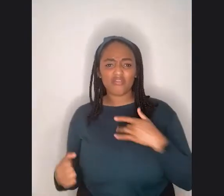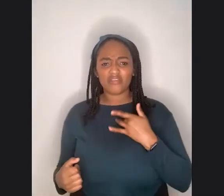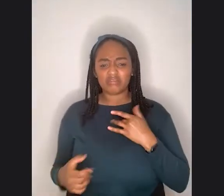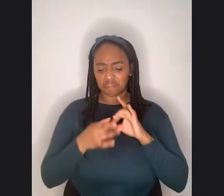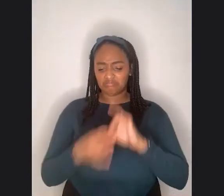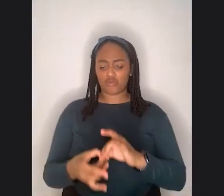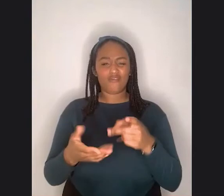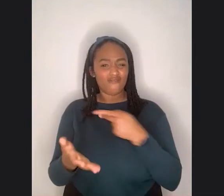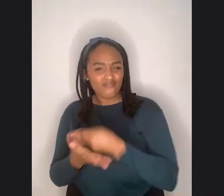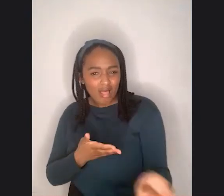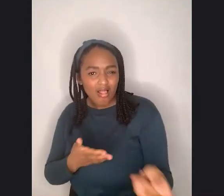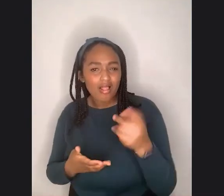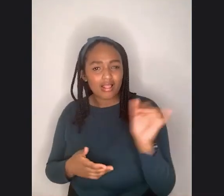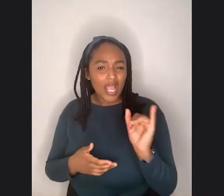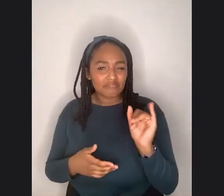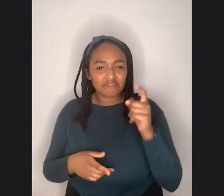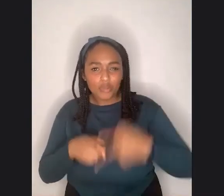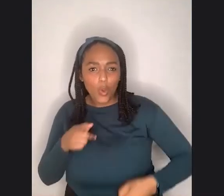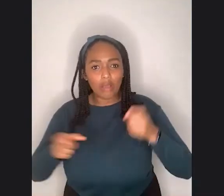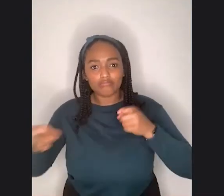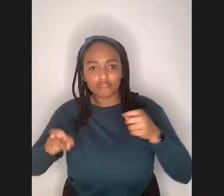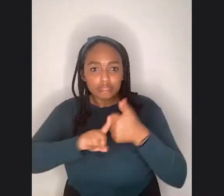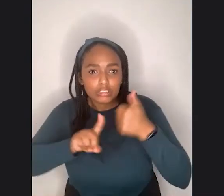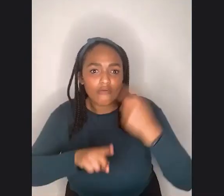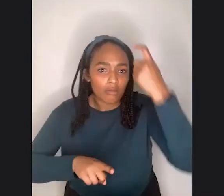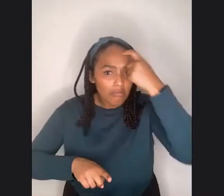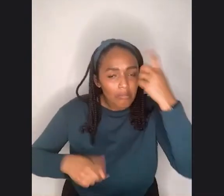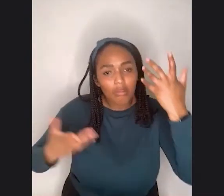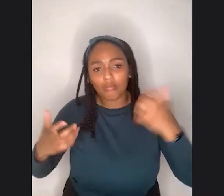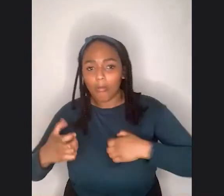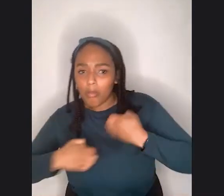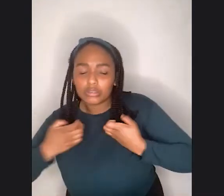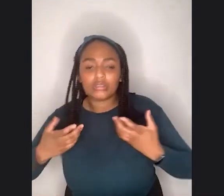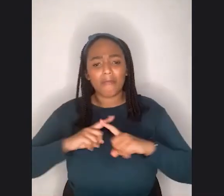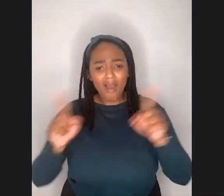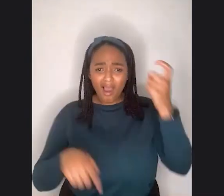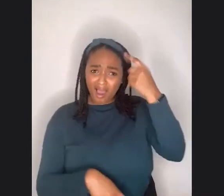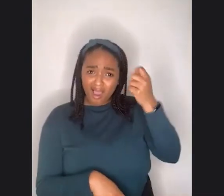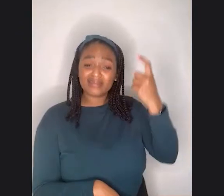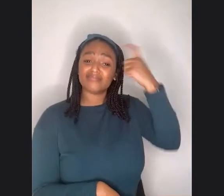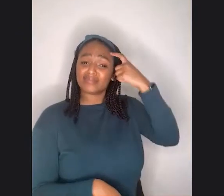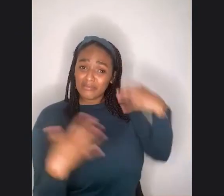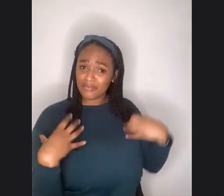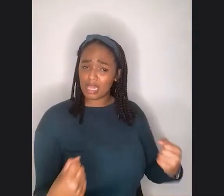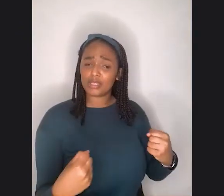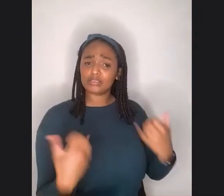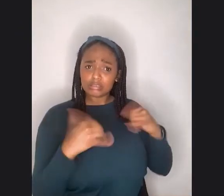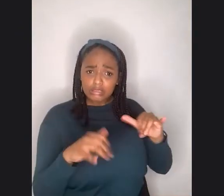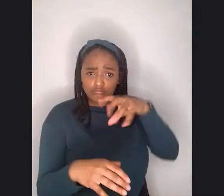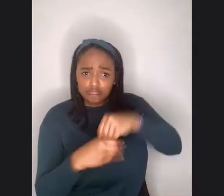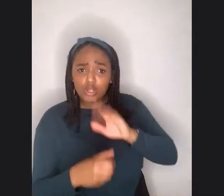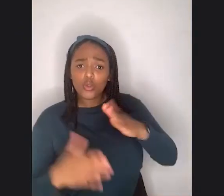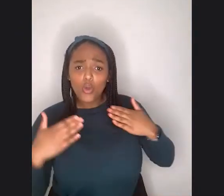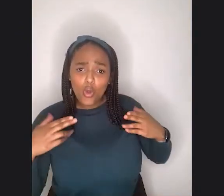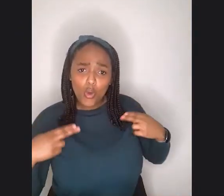And, um, I think, you know, people often forget that, you know, mental health is still a part of your overall health and just like you would mend